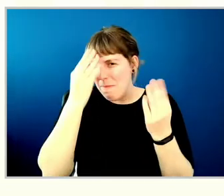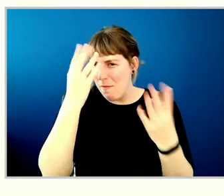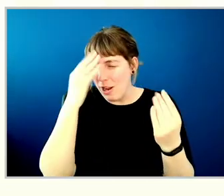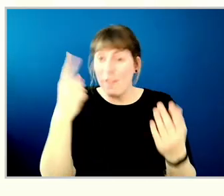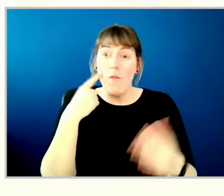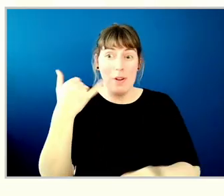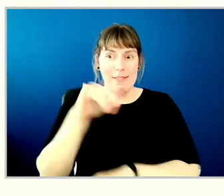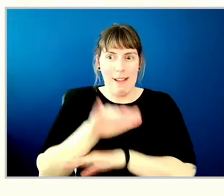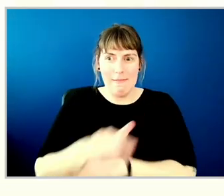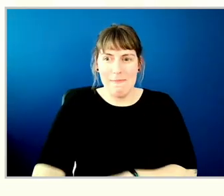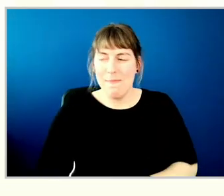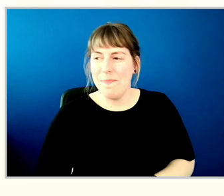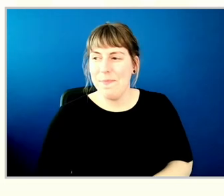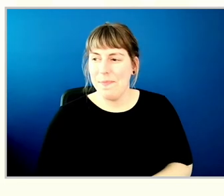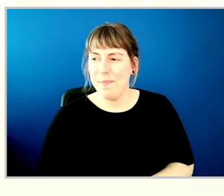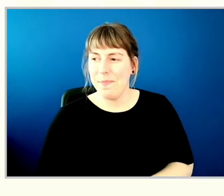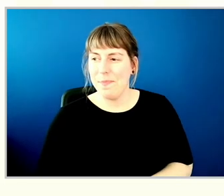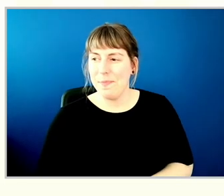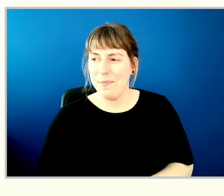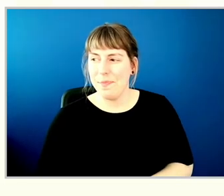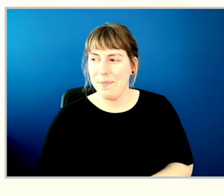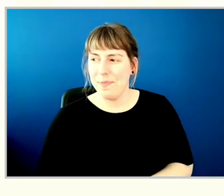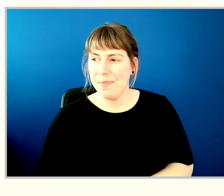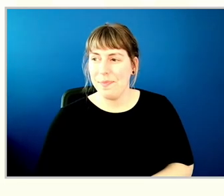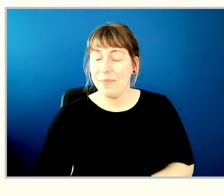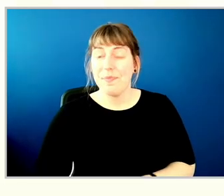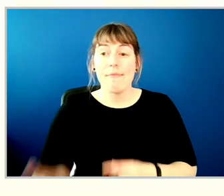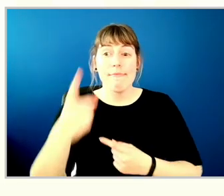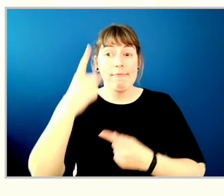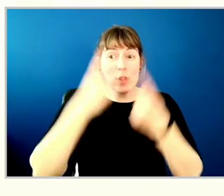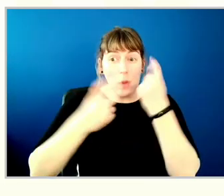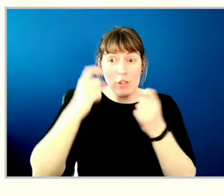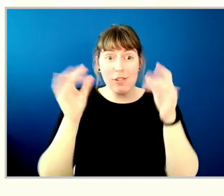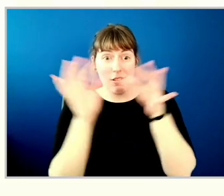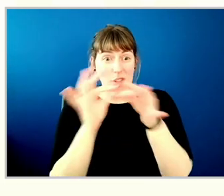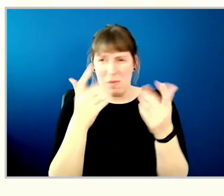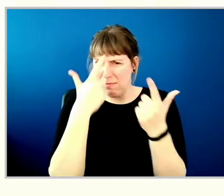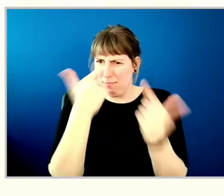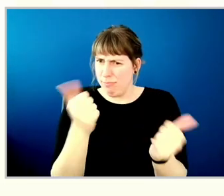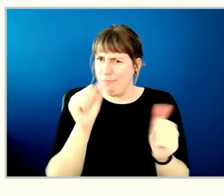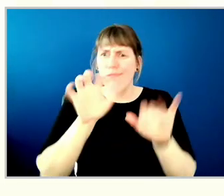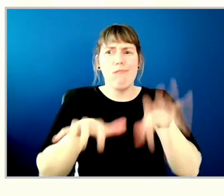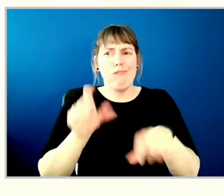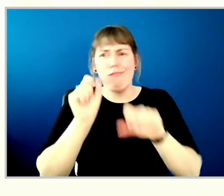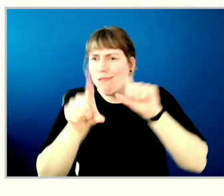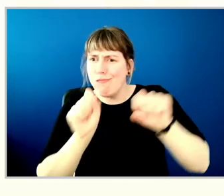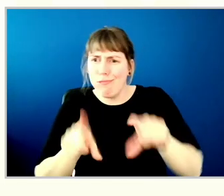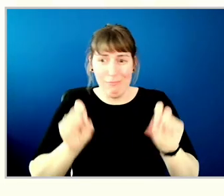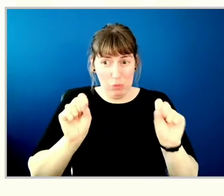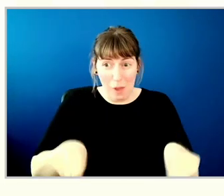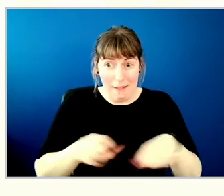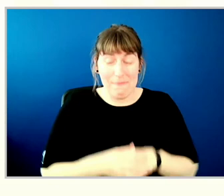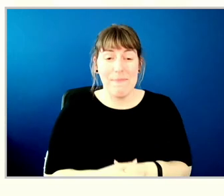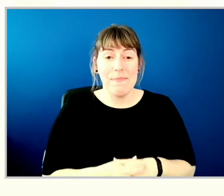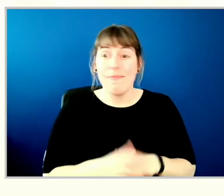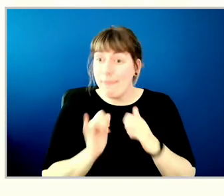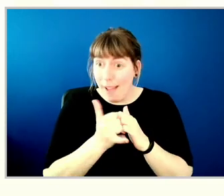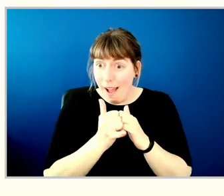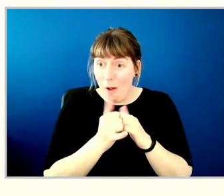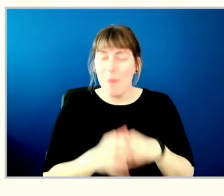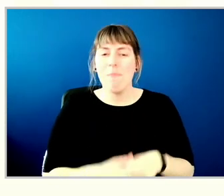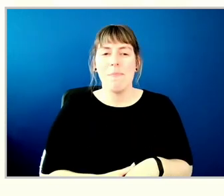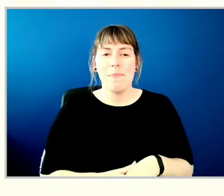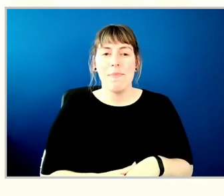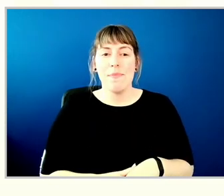tonight's meeting. You can submit questions and comments at any point during tonight's meeting. To do this, please click